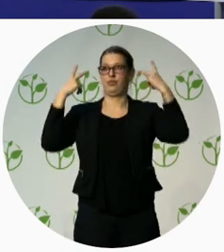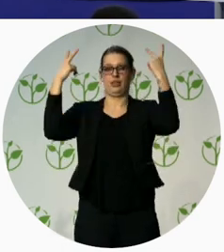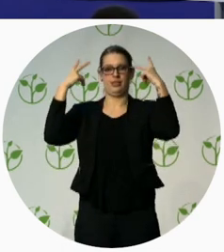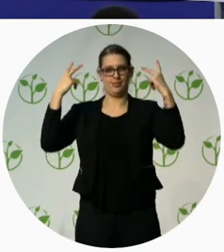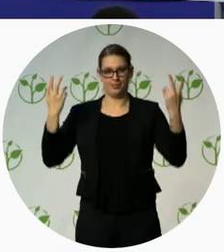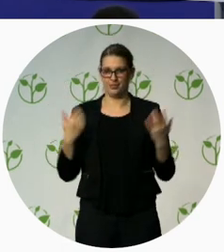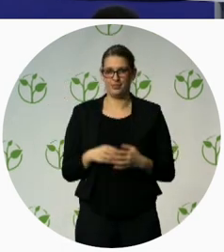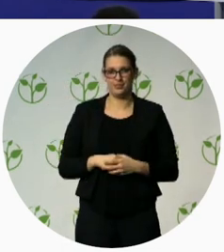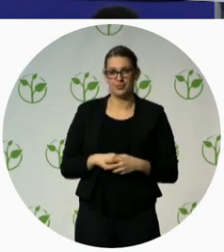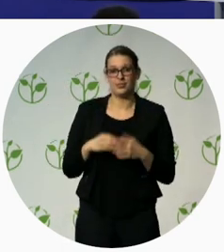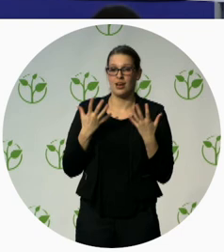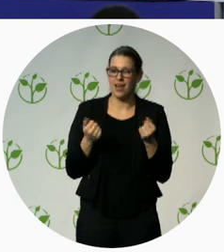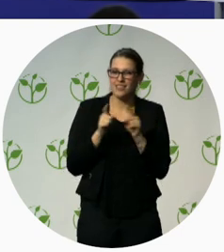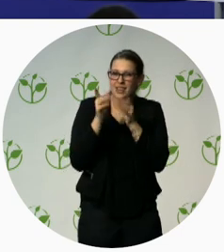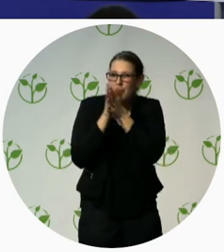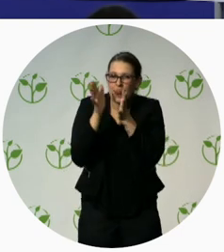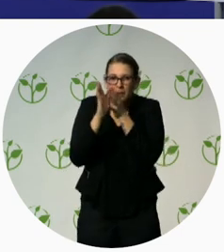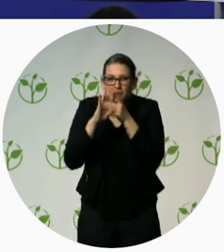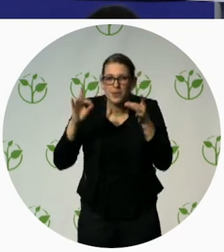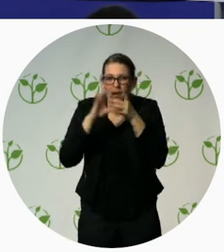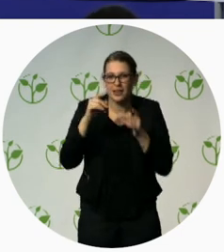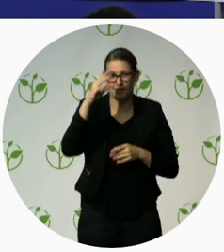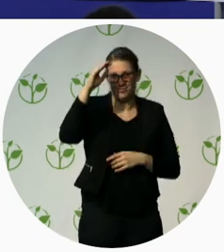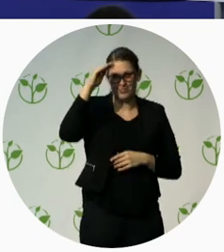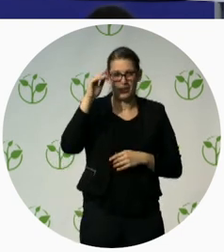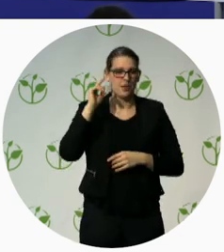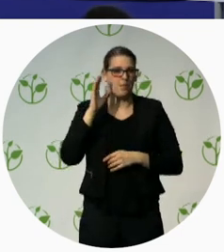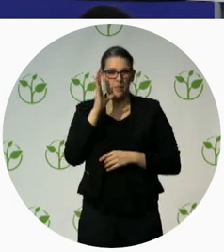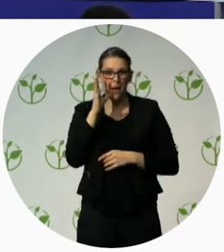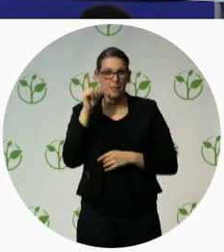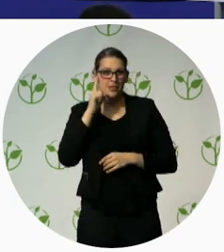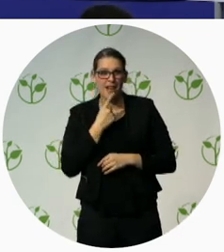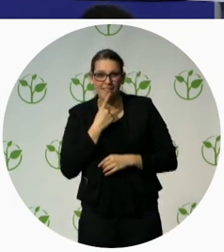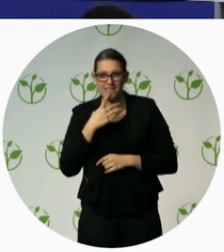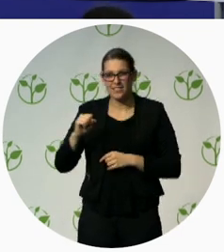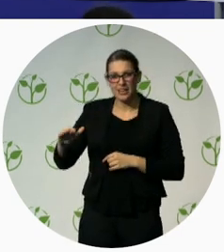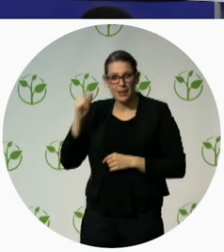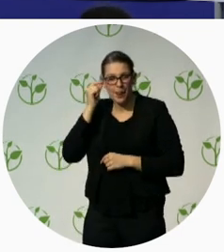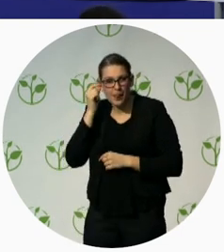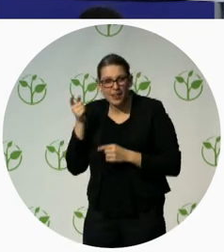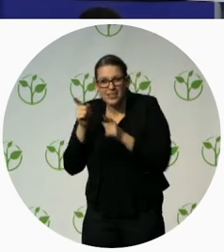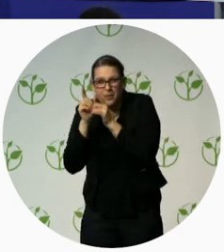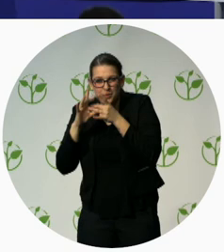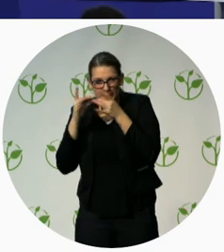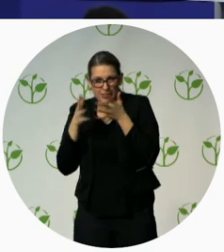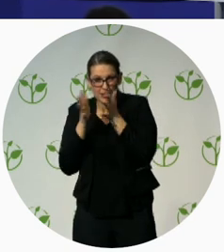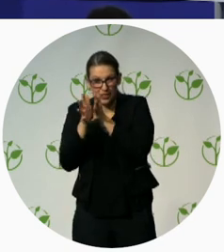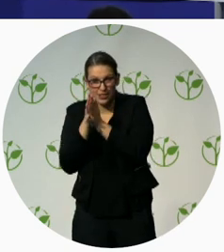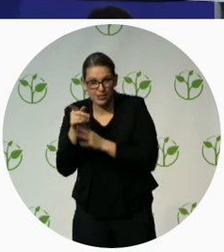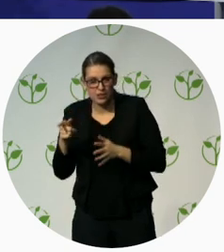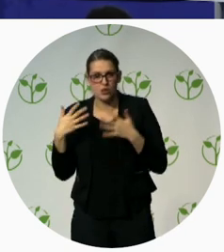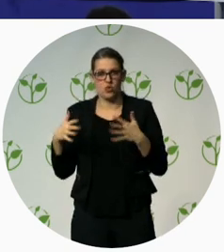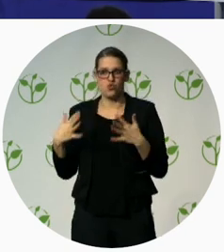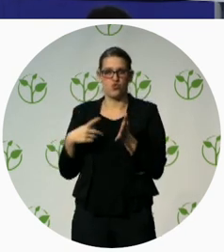So, that is just one example on how important it is to provide all kinds of services that you can